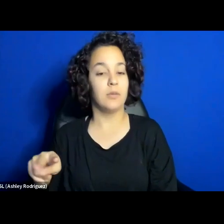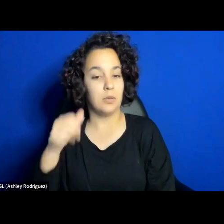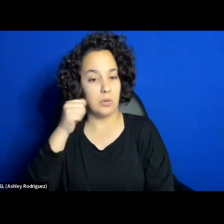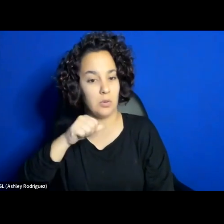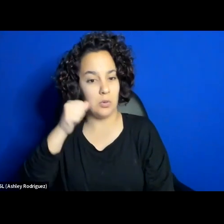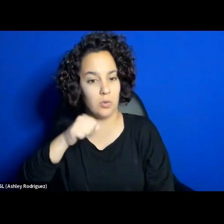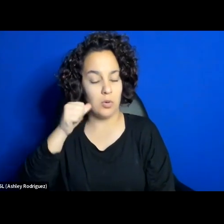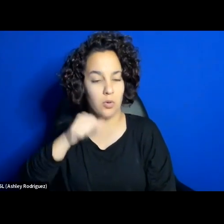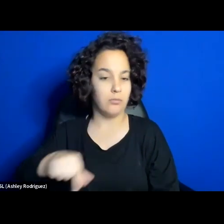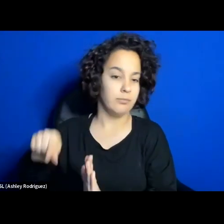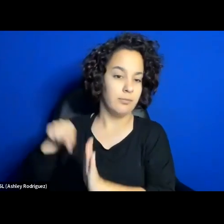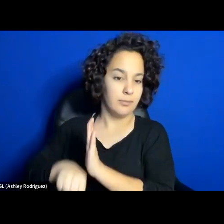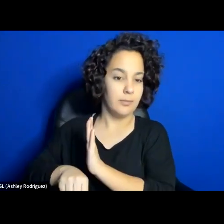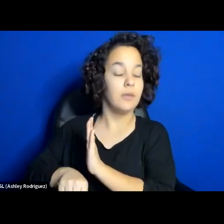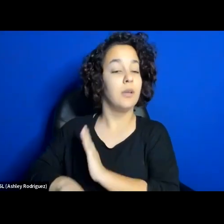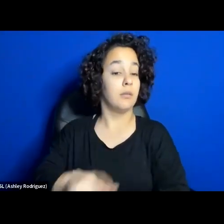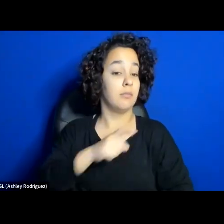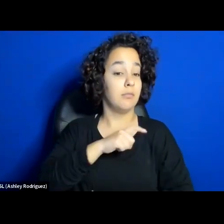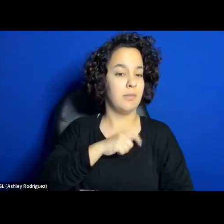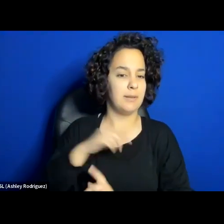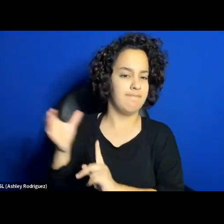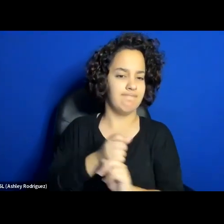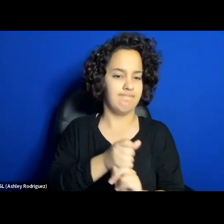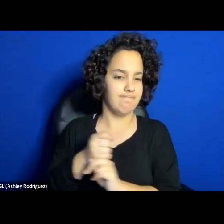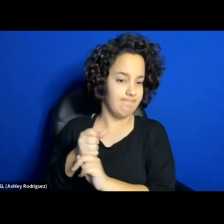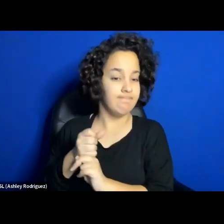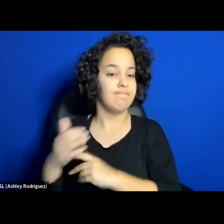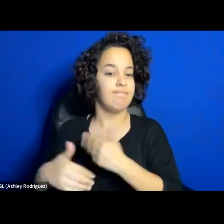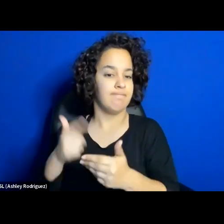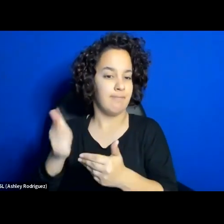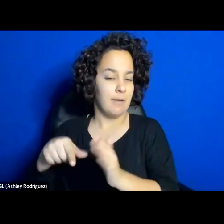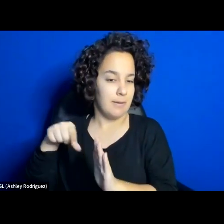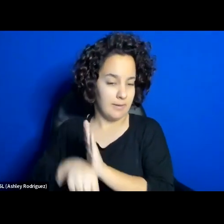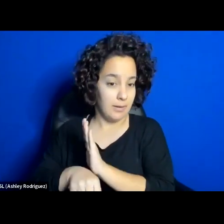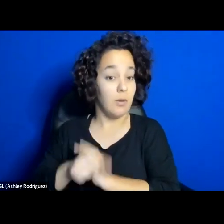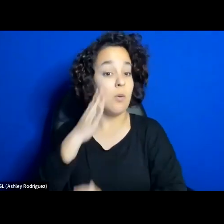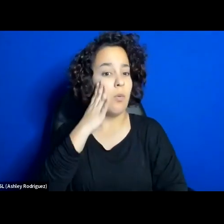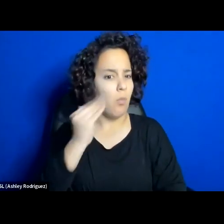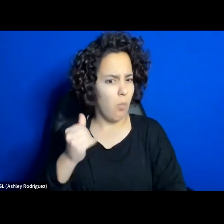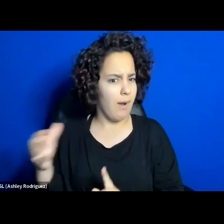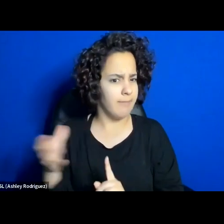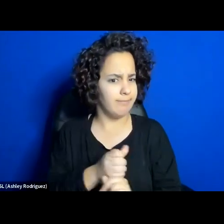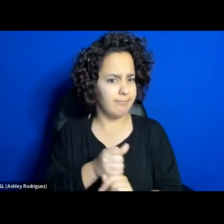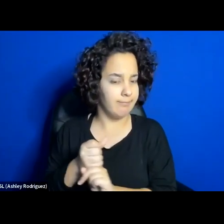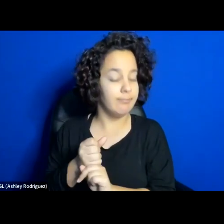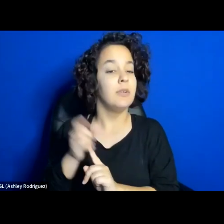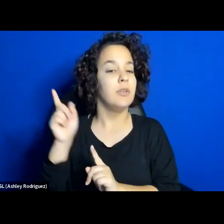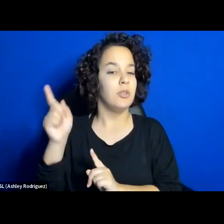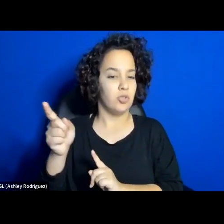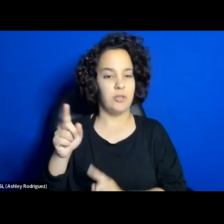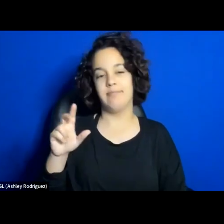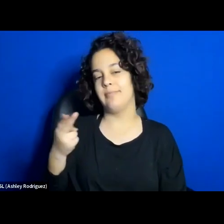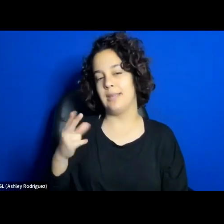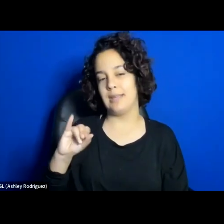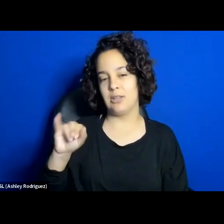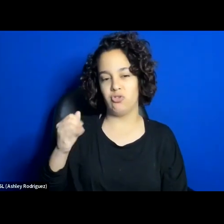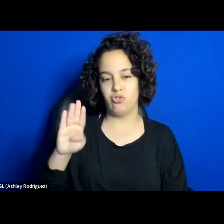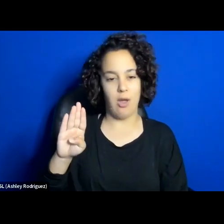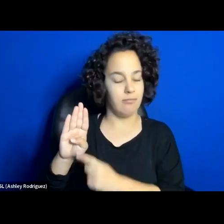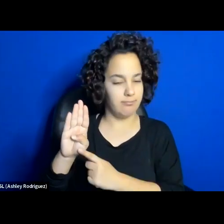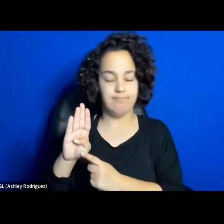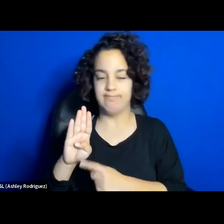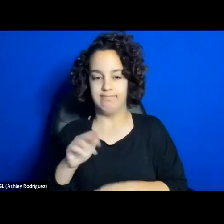Tehran police custody for wearing an improper hijab, has triggered the largest and most sustained civil